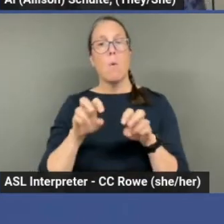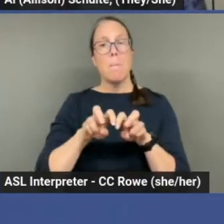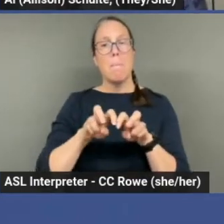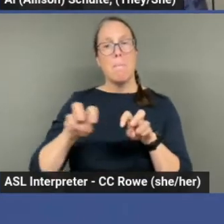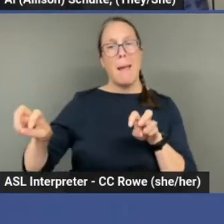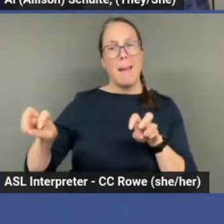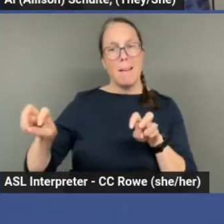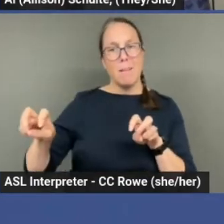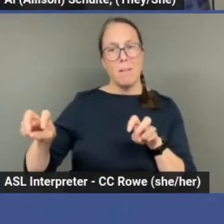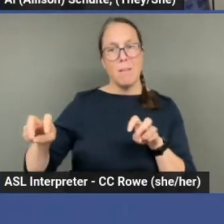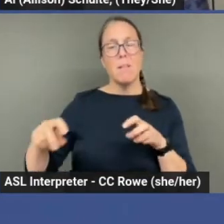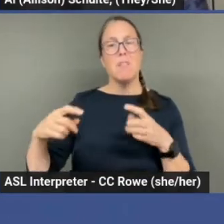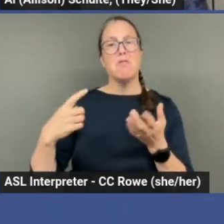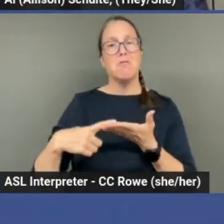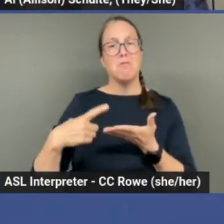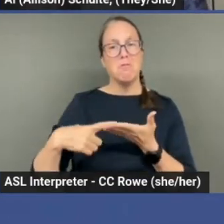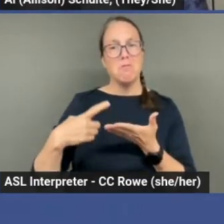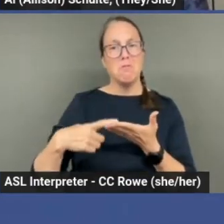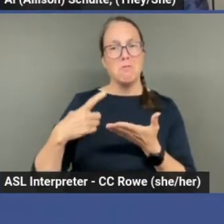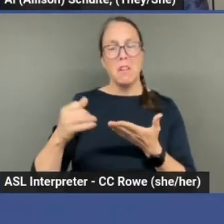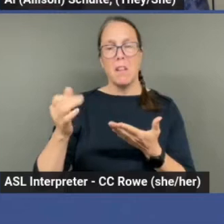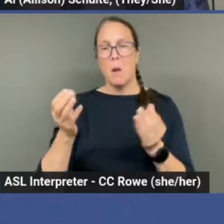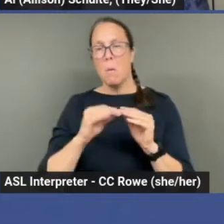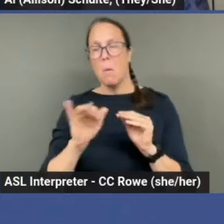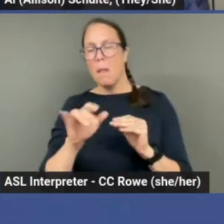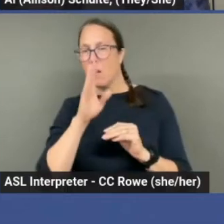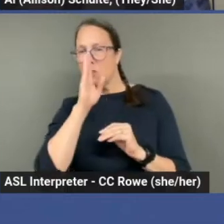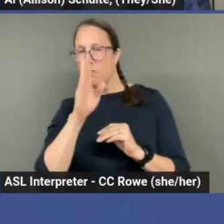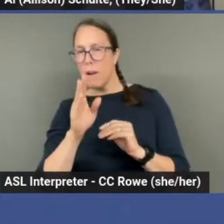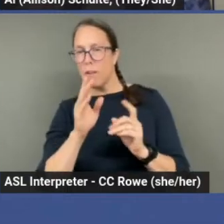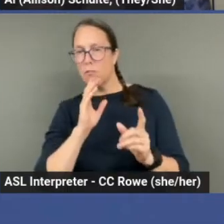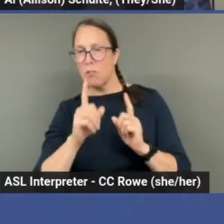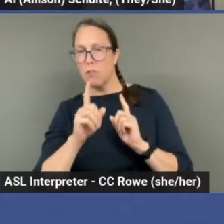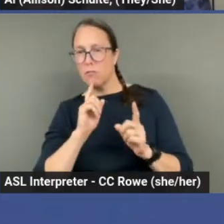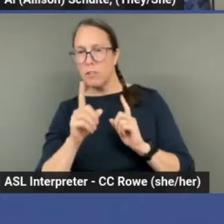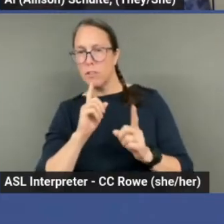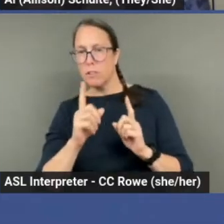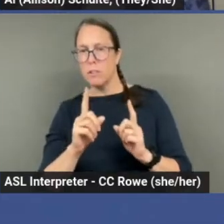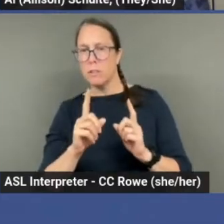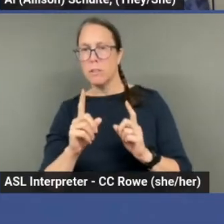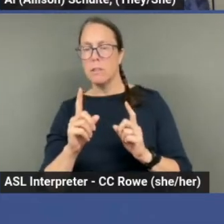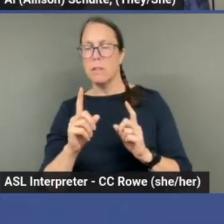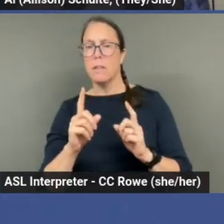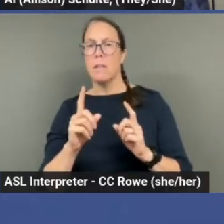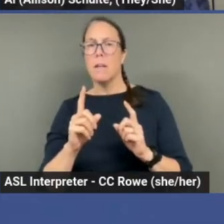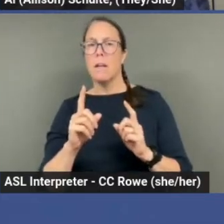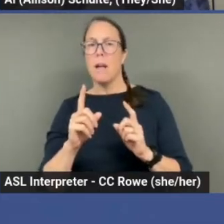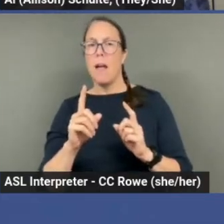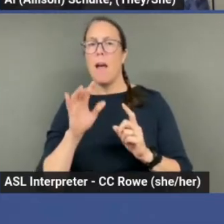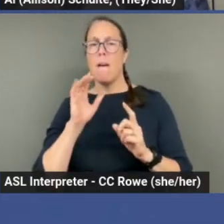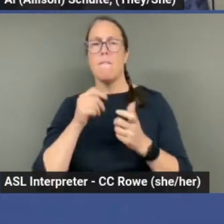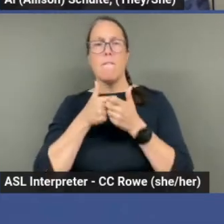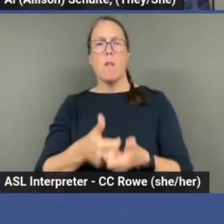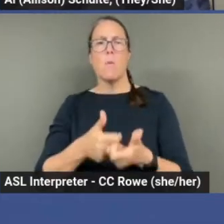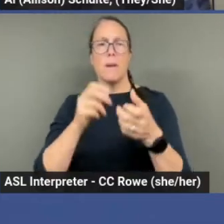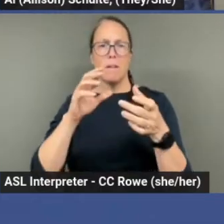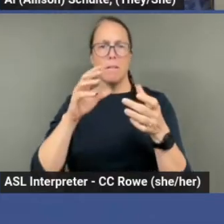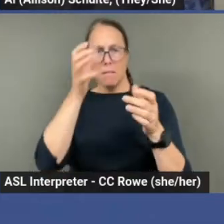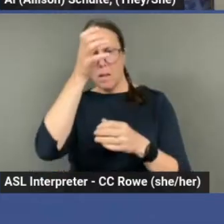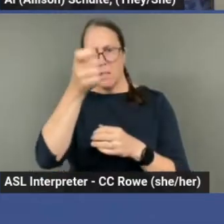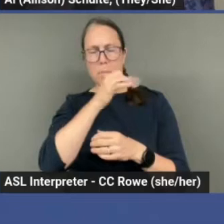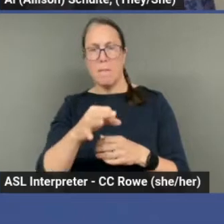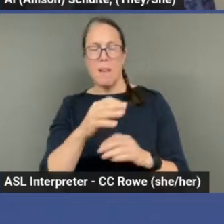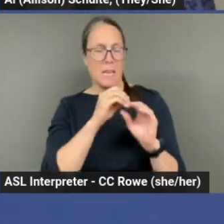that are direct conversations, um, sticking to our nothing about us without us, uh,